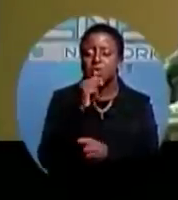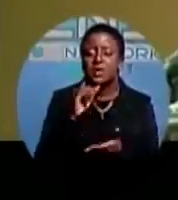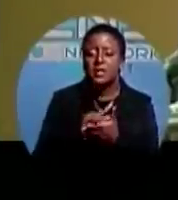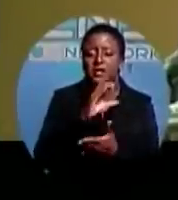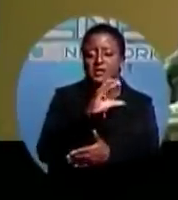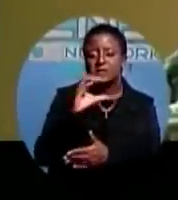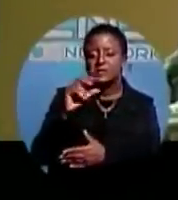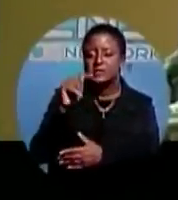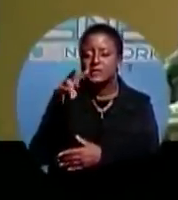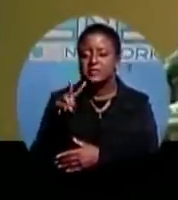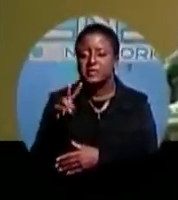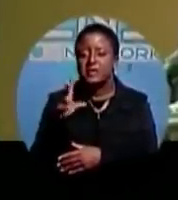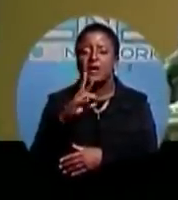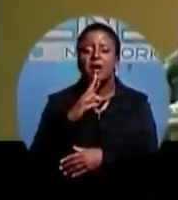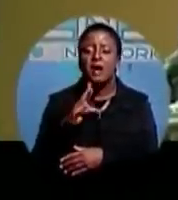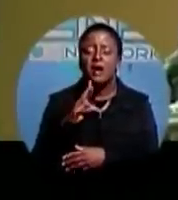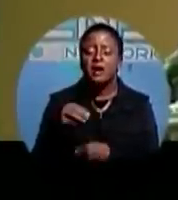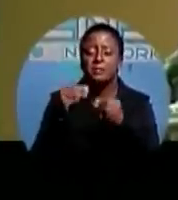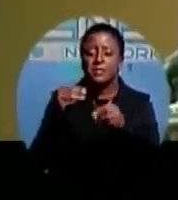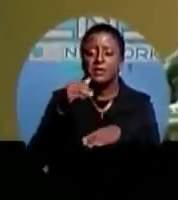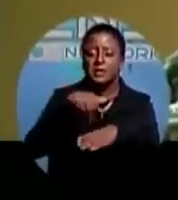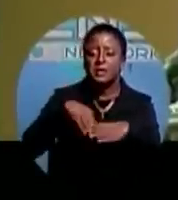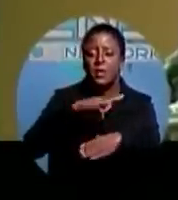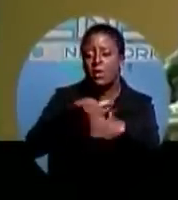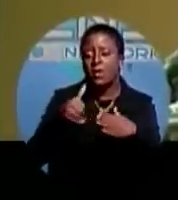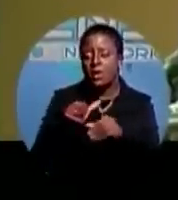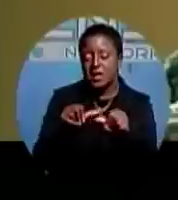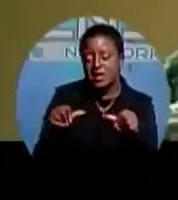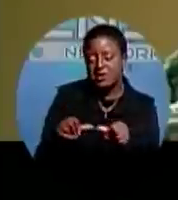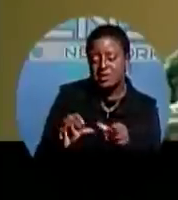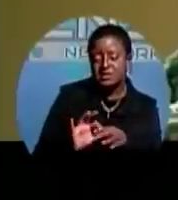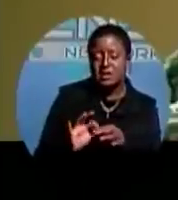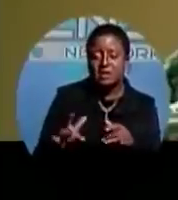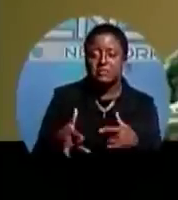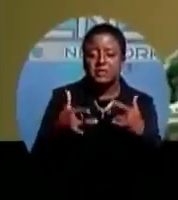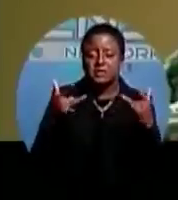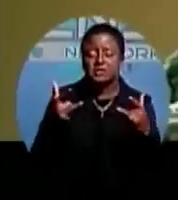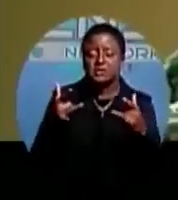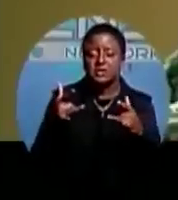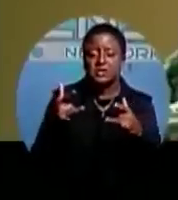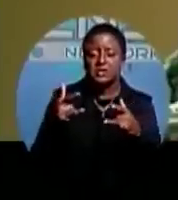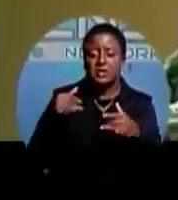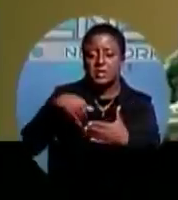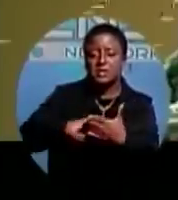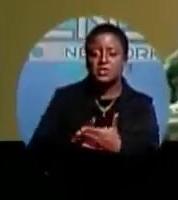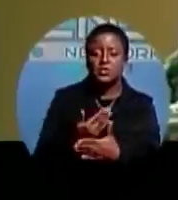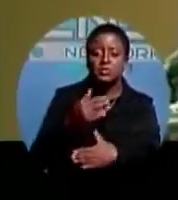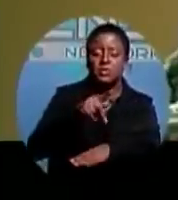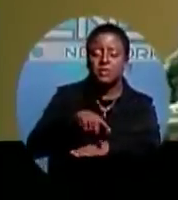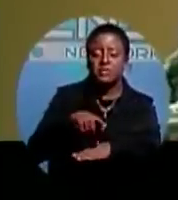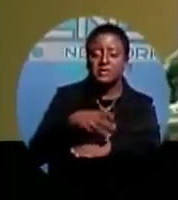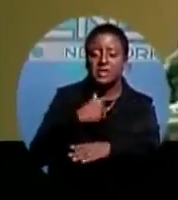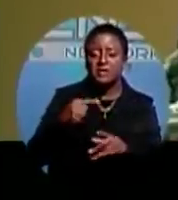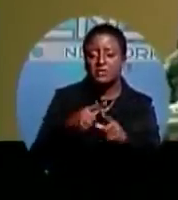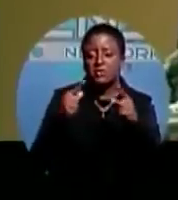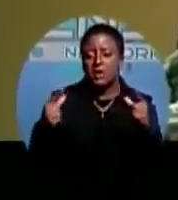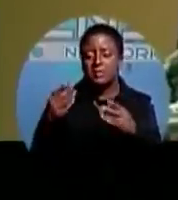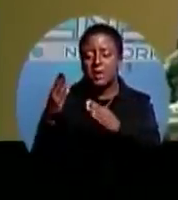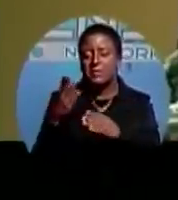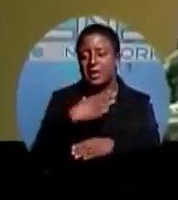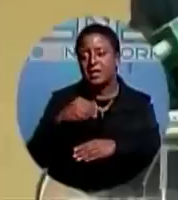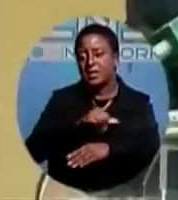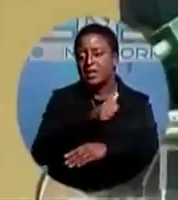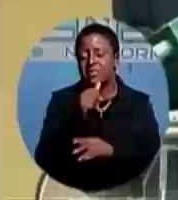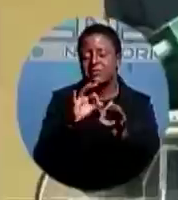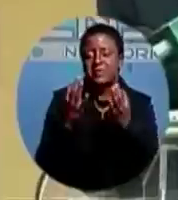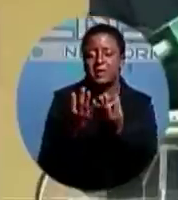placed in all areas of concern on the island of the Good Rockets, and ultimately those in Grand Bahamas and the other family